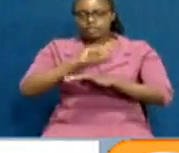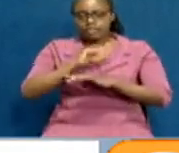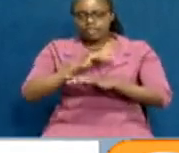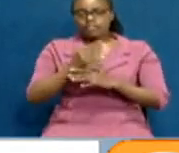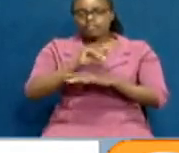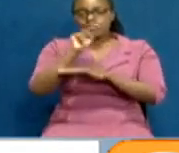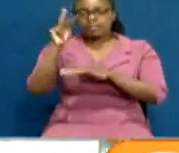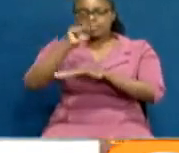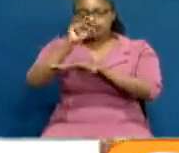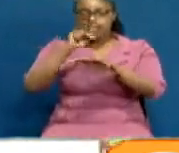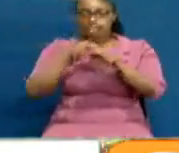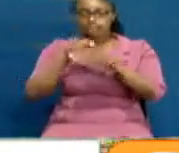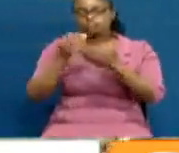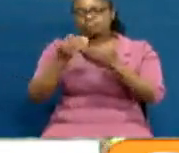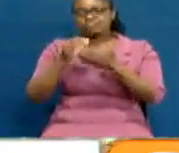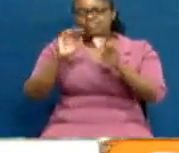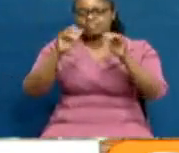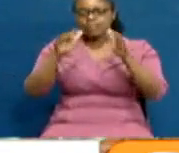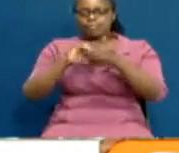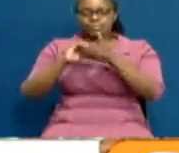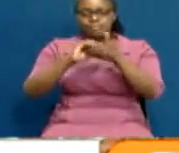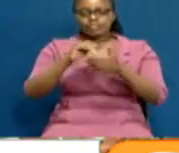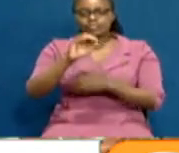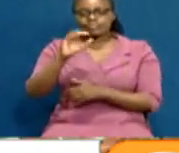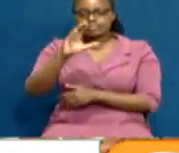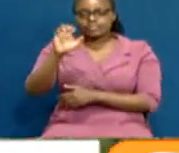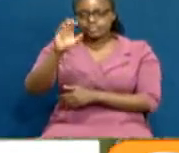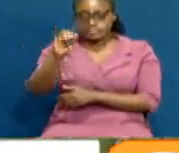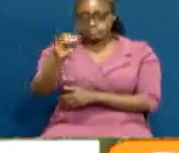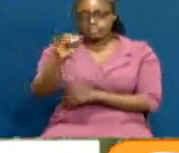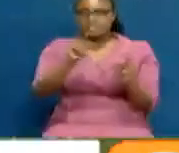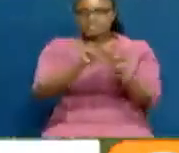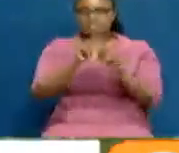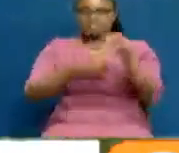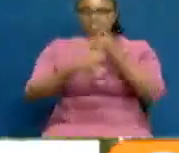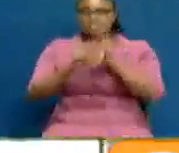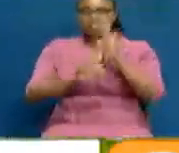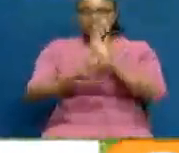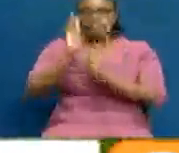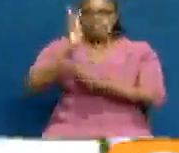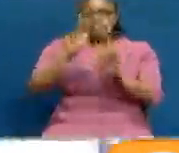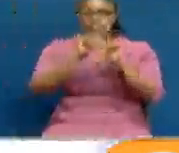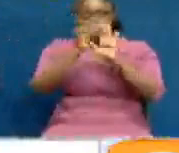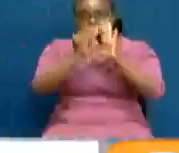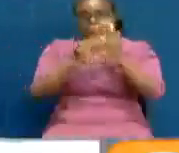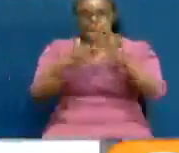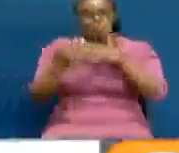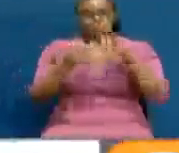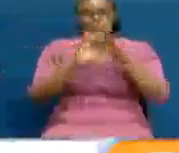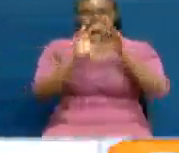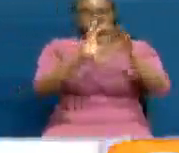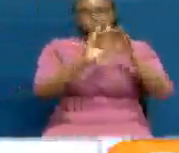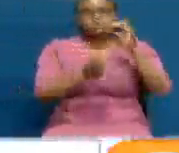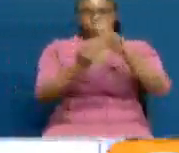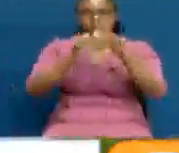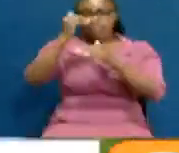The Kenya National Farmers Federation Chief Executive Officer, Daniel Mwenda, adding that they'll develop a scorecard for whichever coalition forms